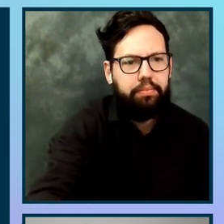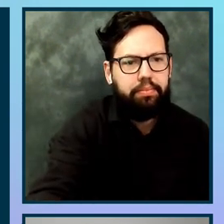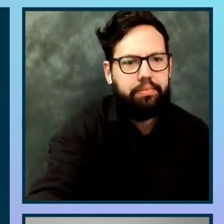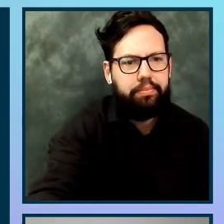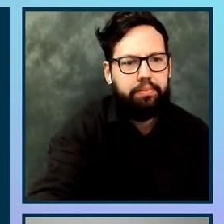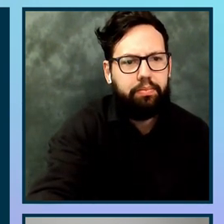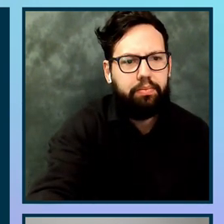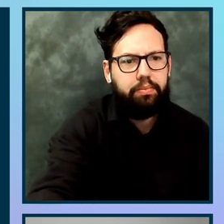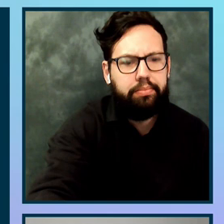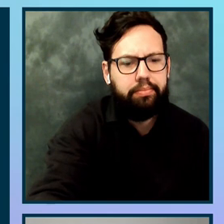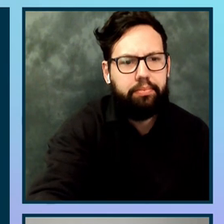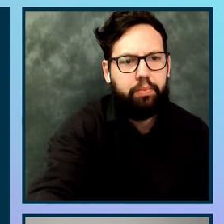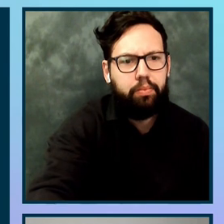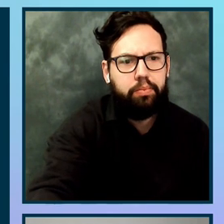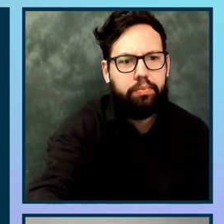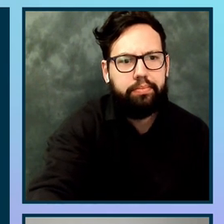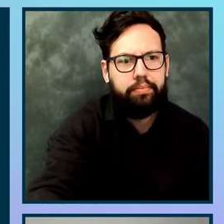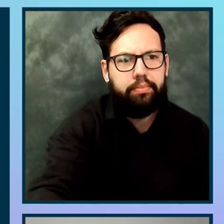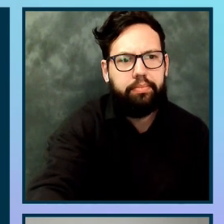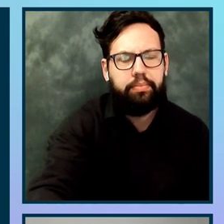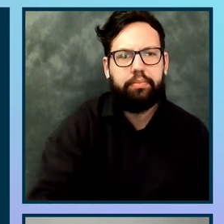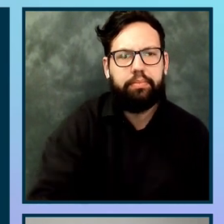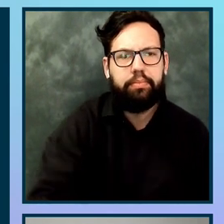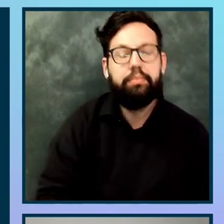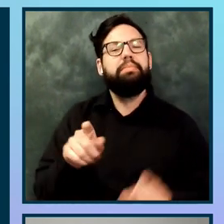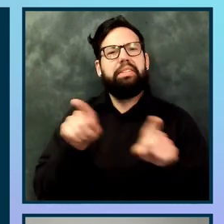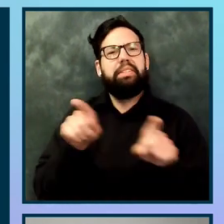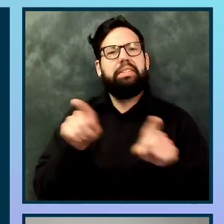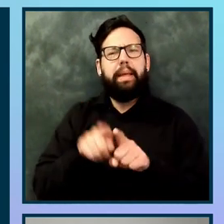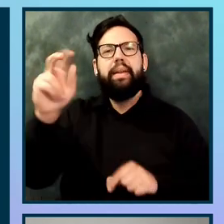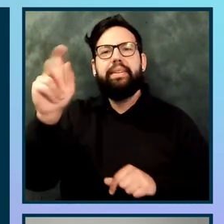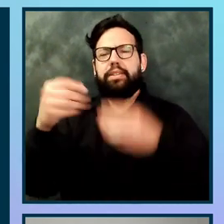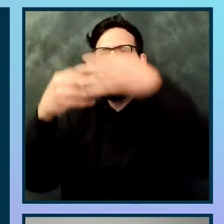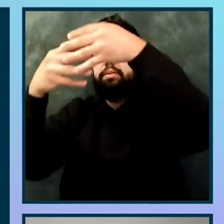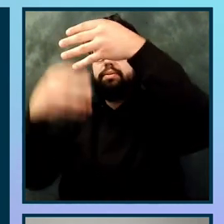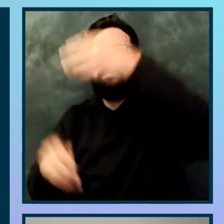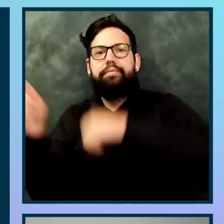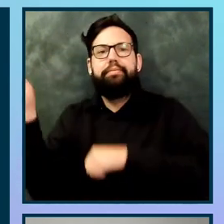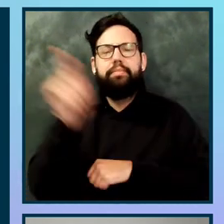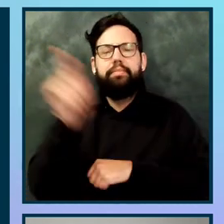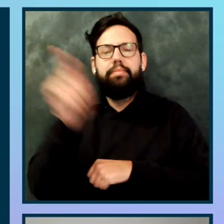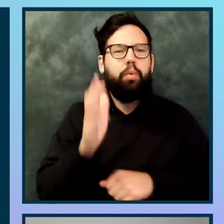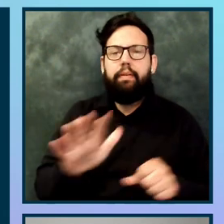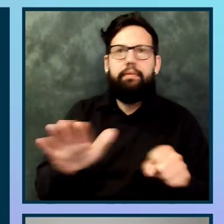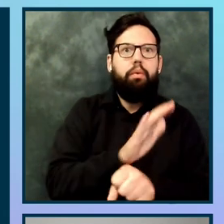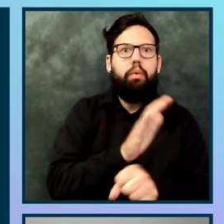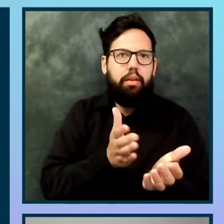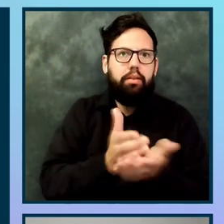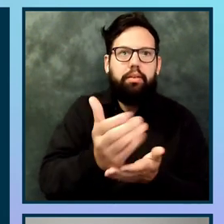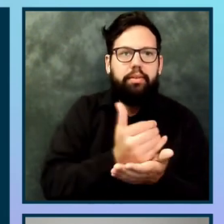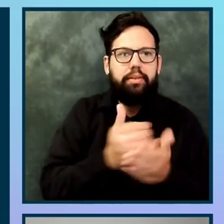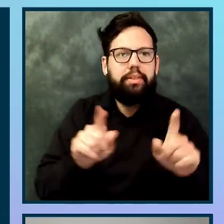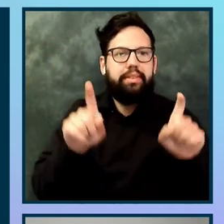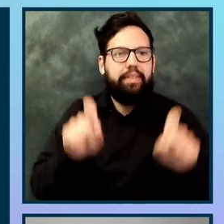extension tool, extension bar, and it's going to perform immediately a full test. So you can